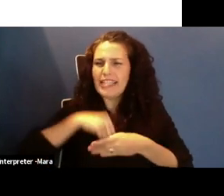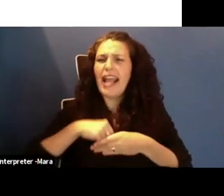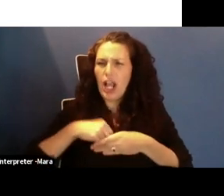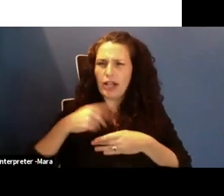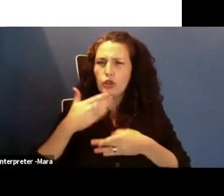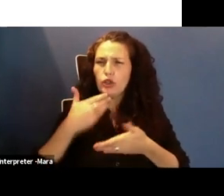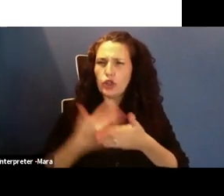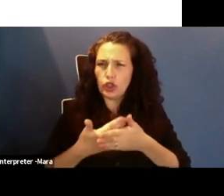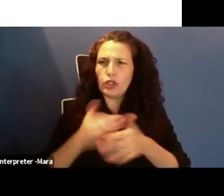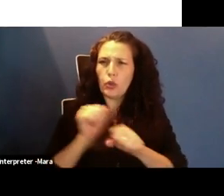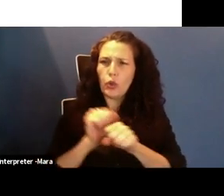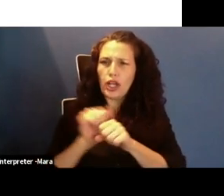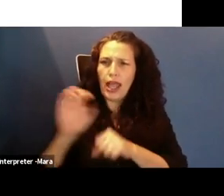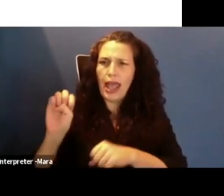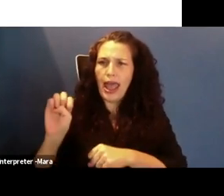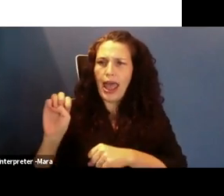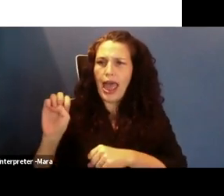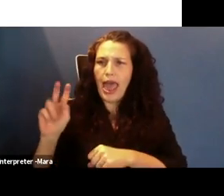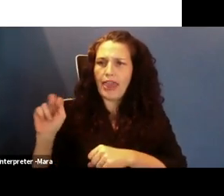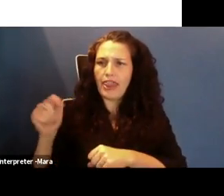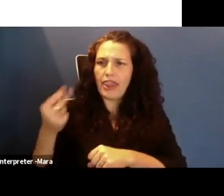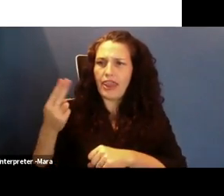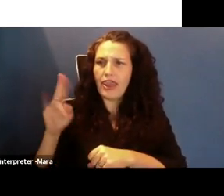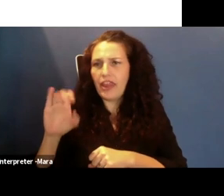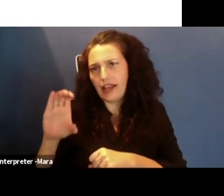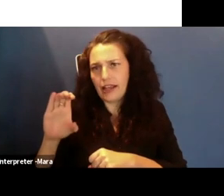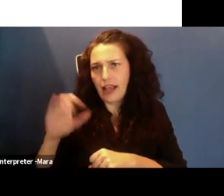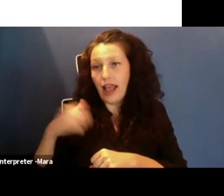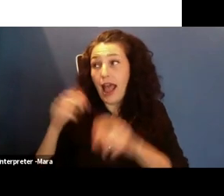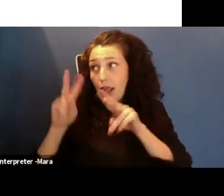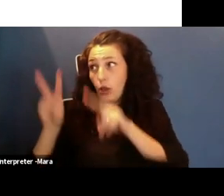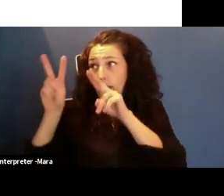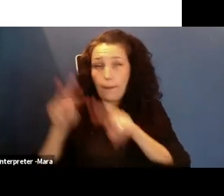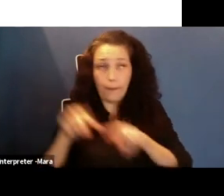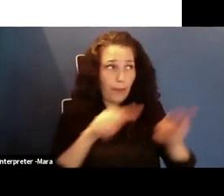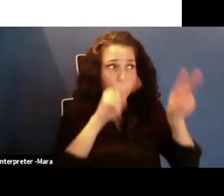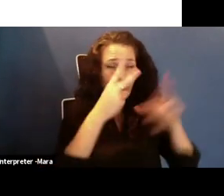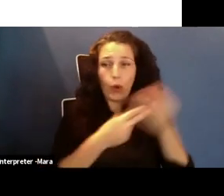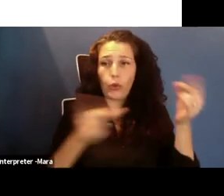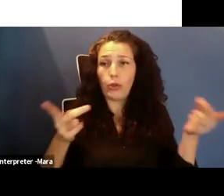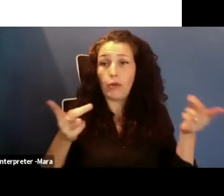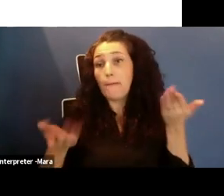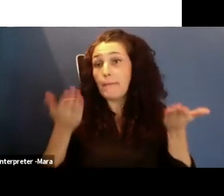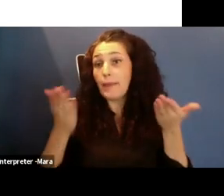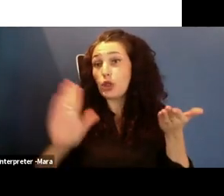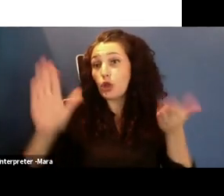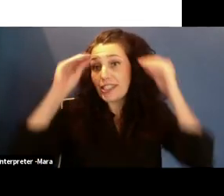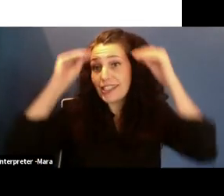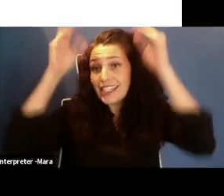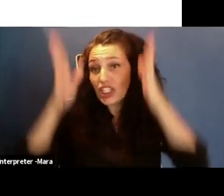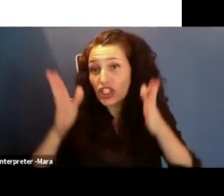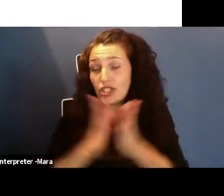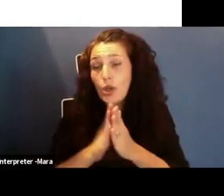still look up to my parents. You can also have teachers that you look up to and sometimes even celebrities. One of my favorite